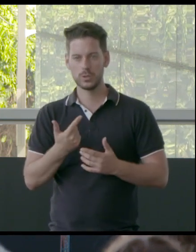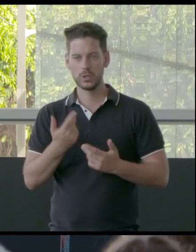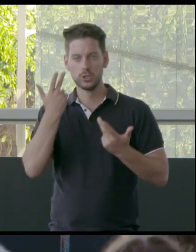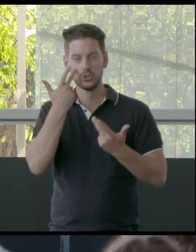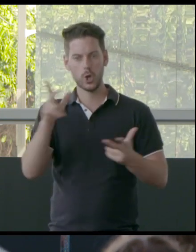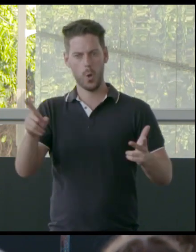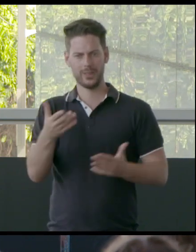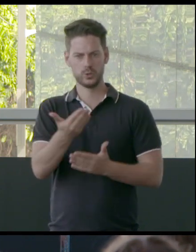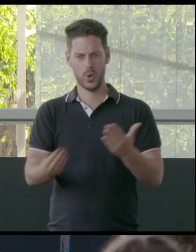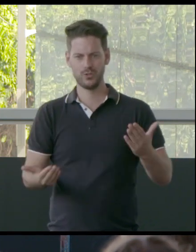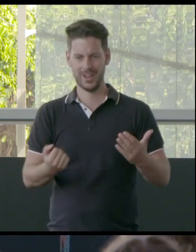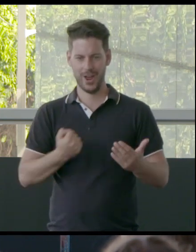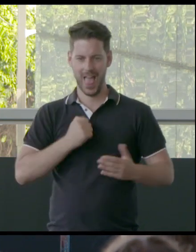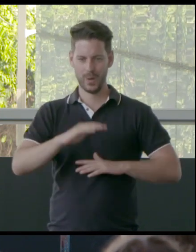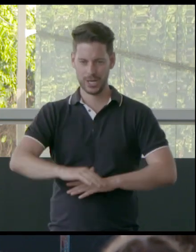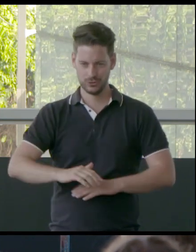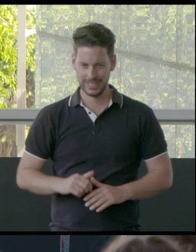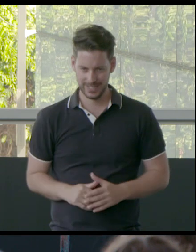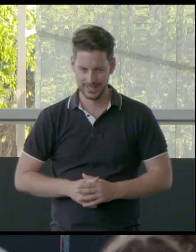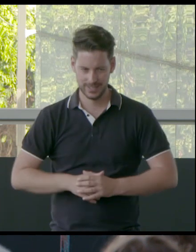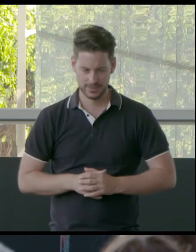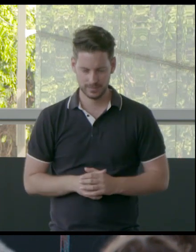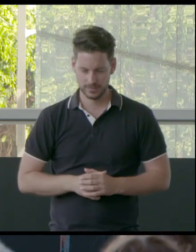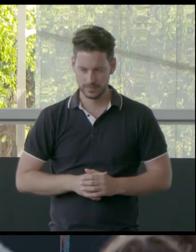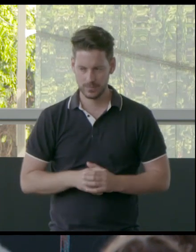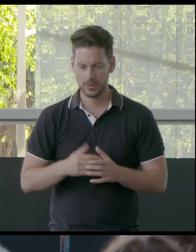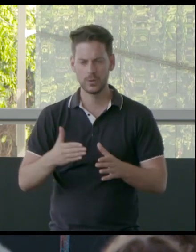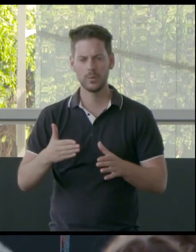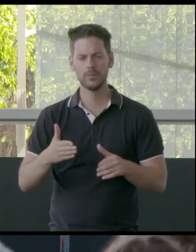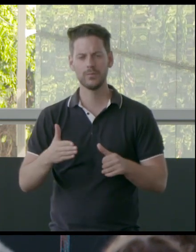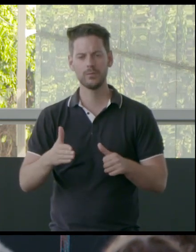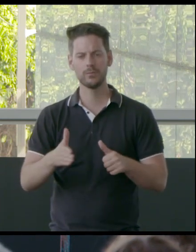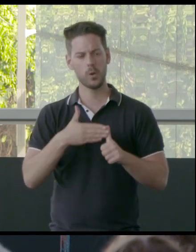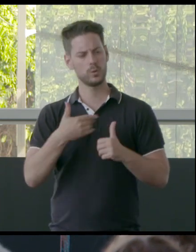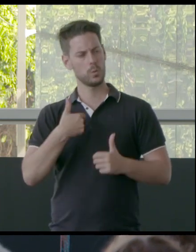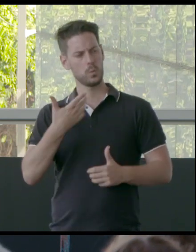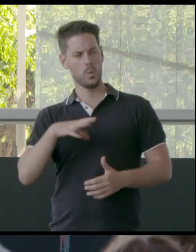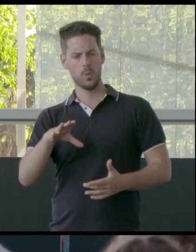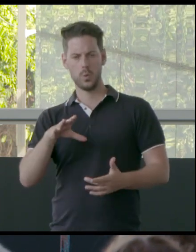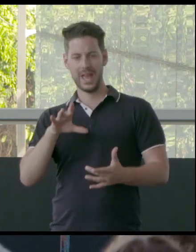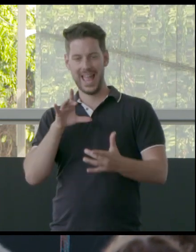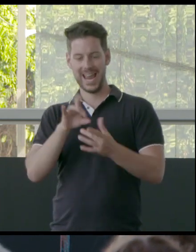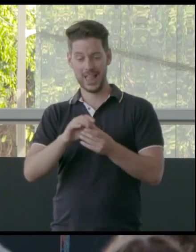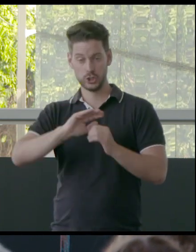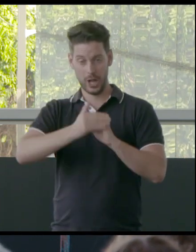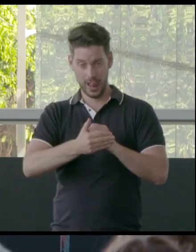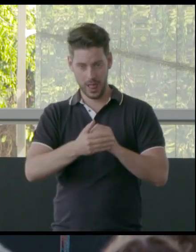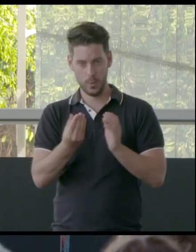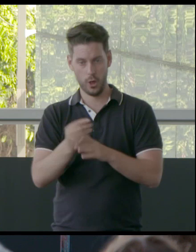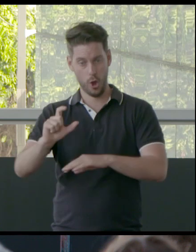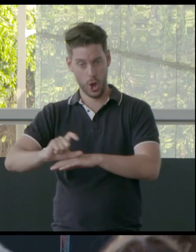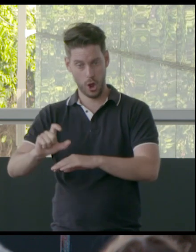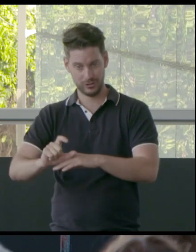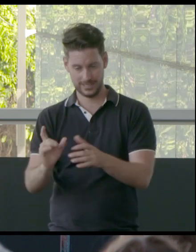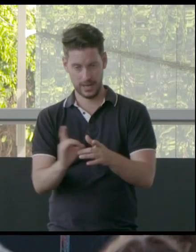on our country. So first I wanted to connect shells with concrete